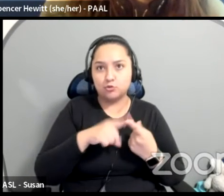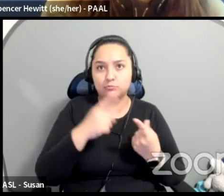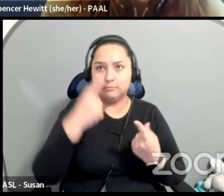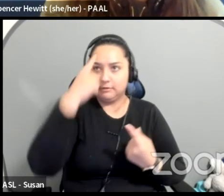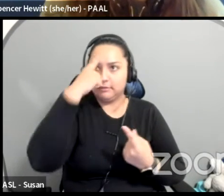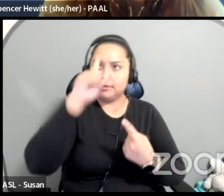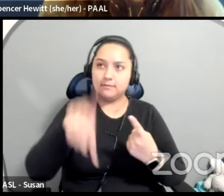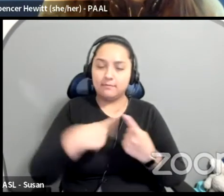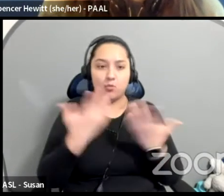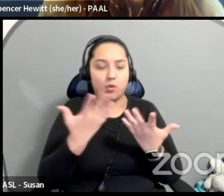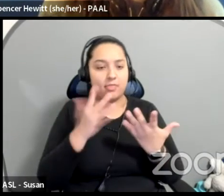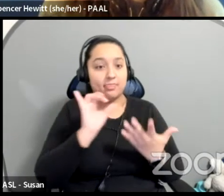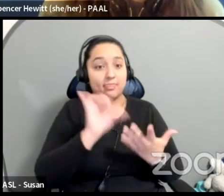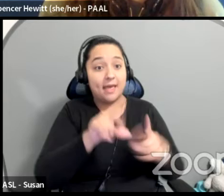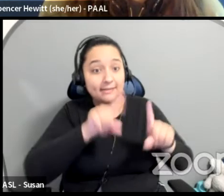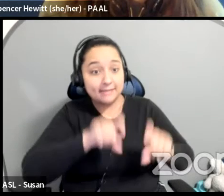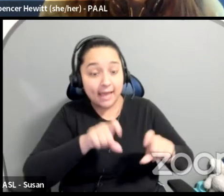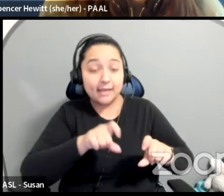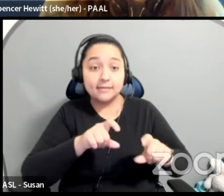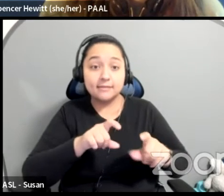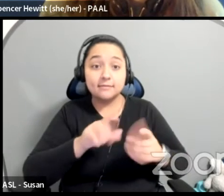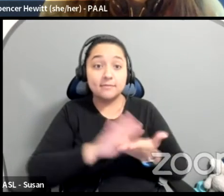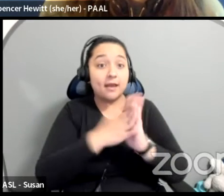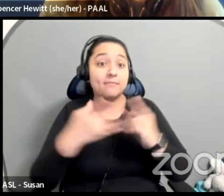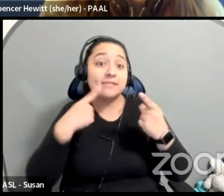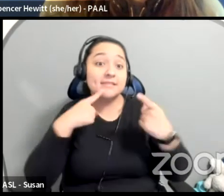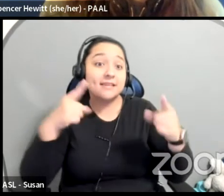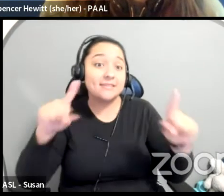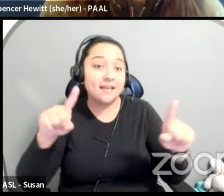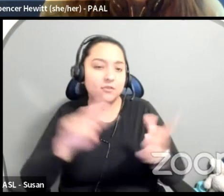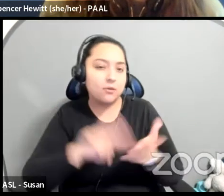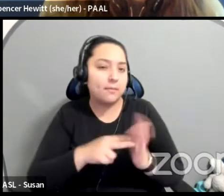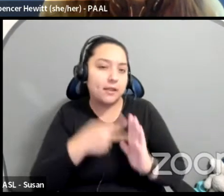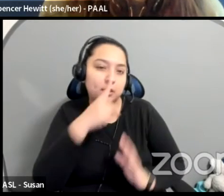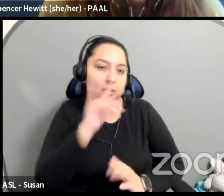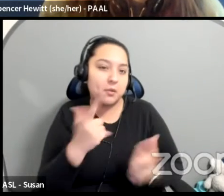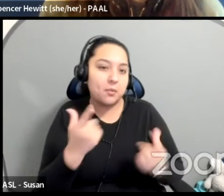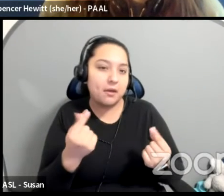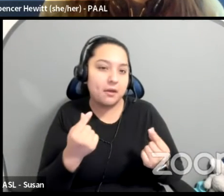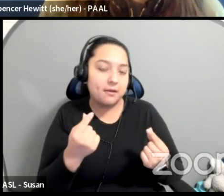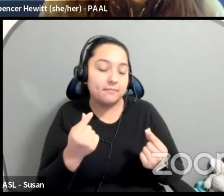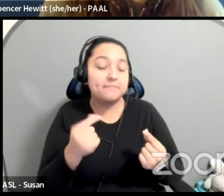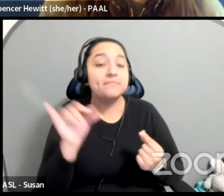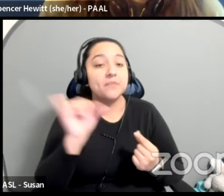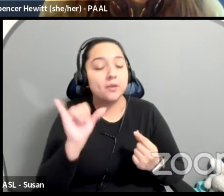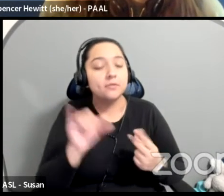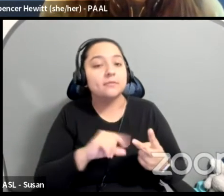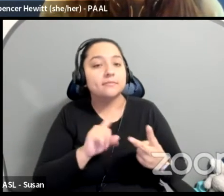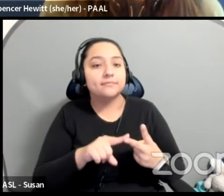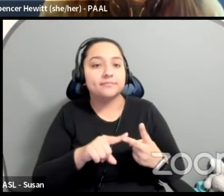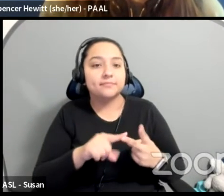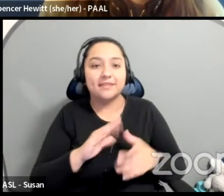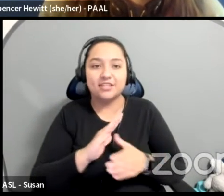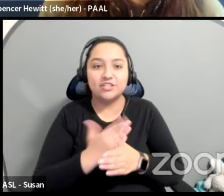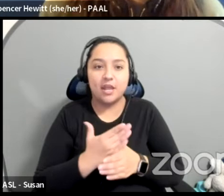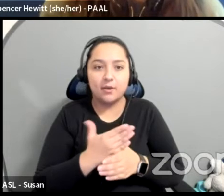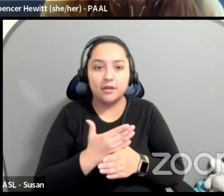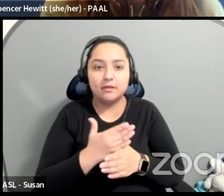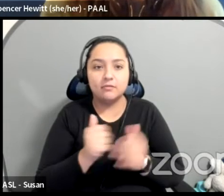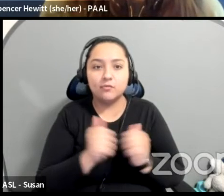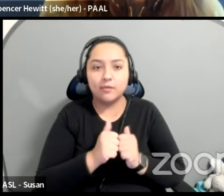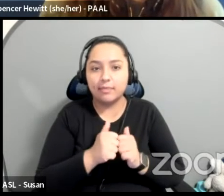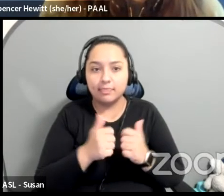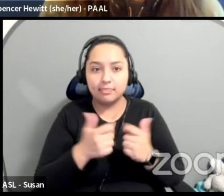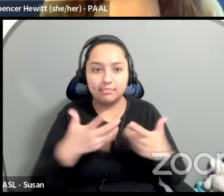know, version. And one of them was about sharing with a field. Like it was very important to us. And